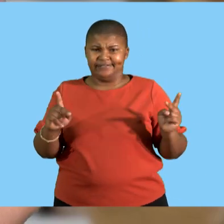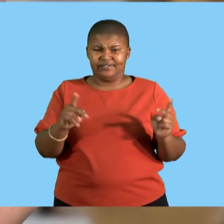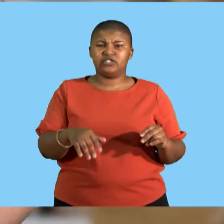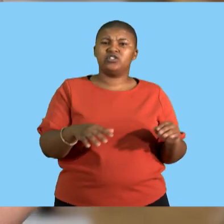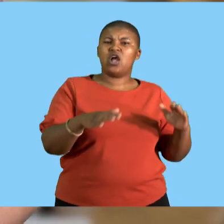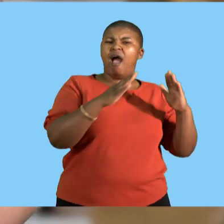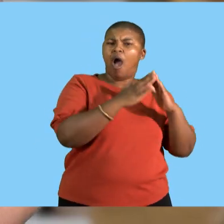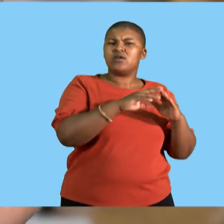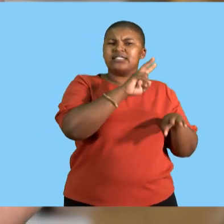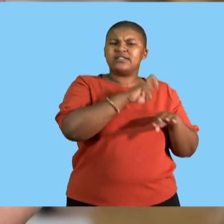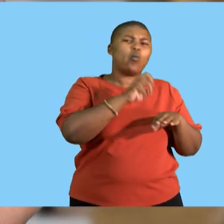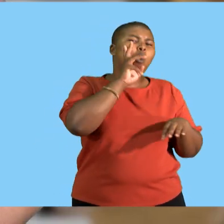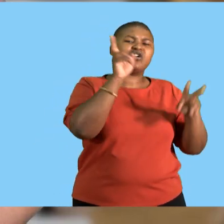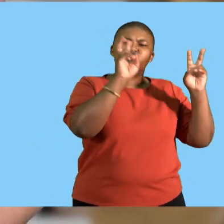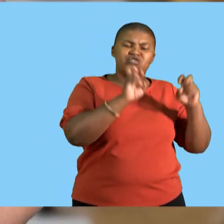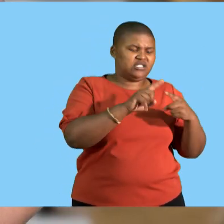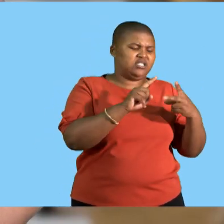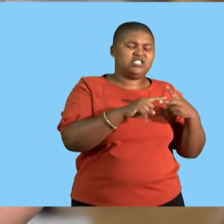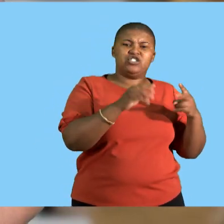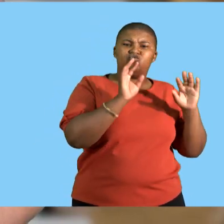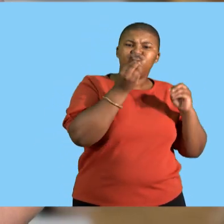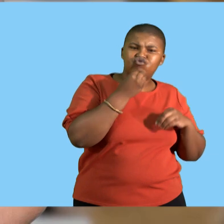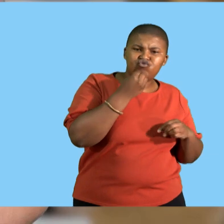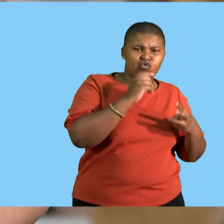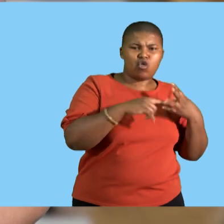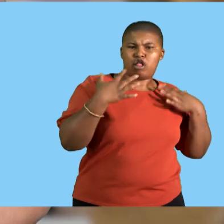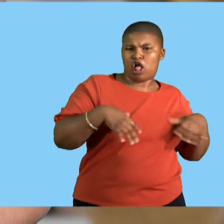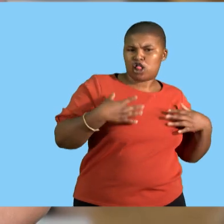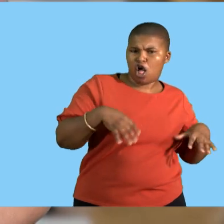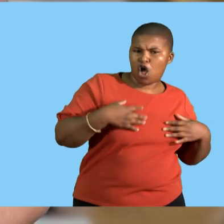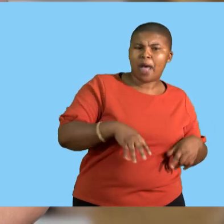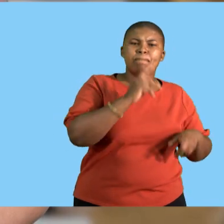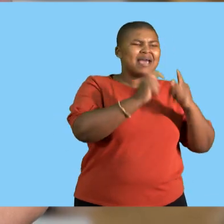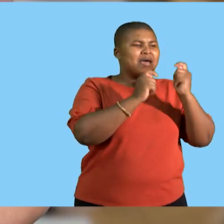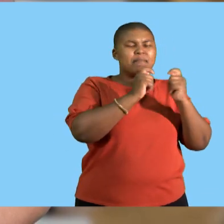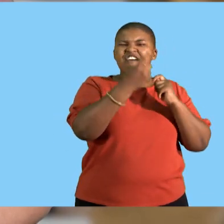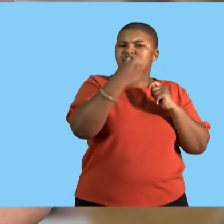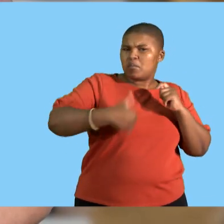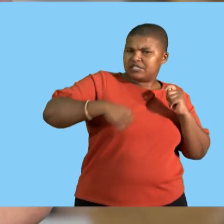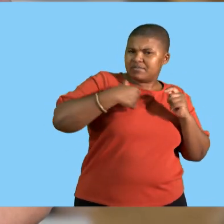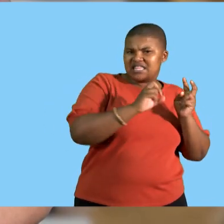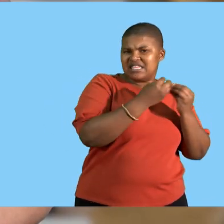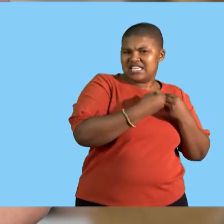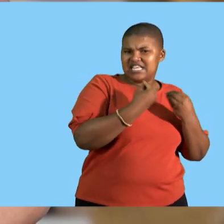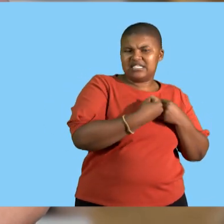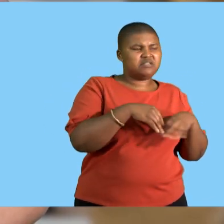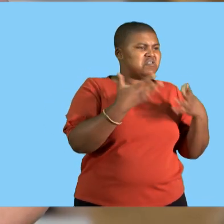water and electricity, some municipal services, some entertainment